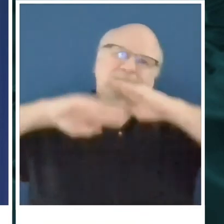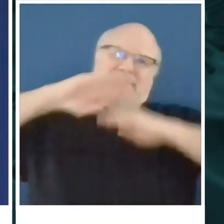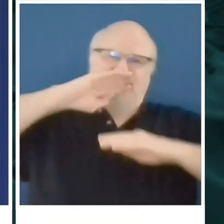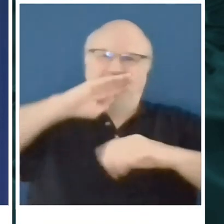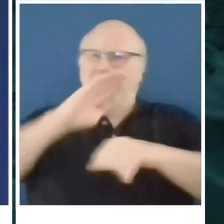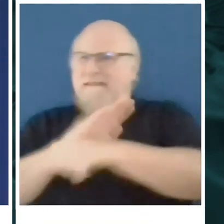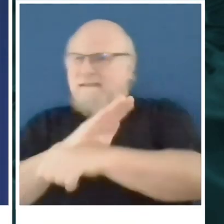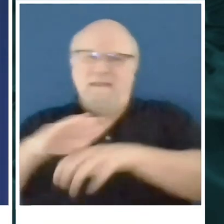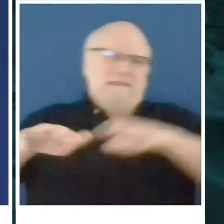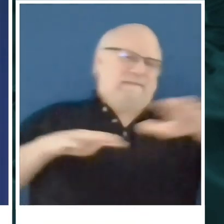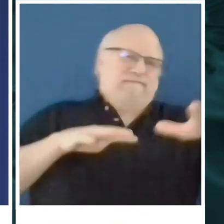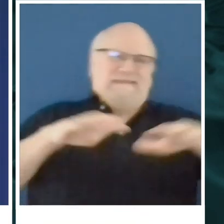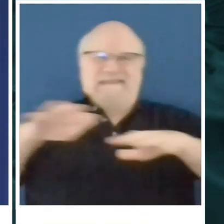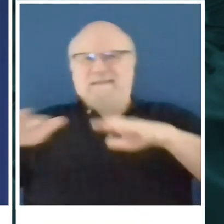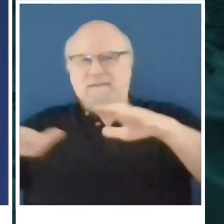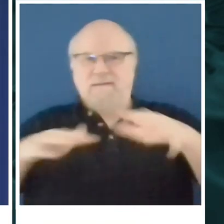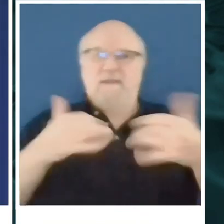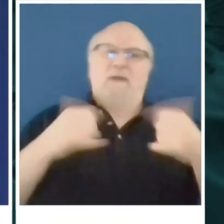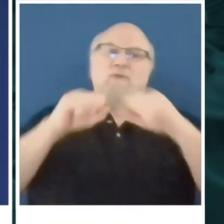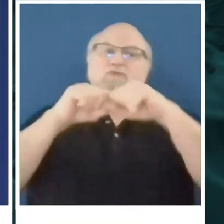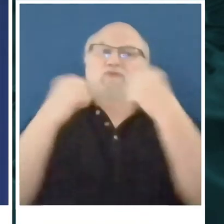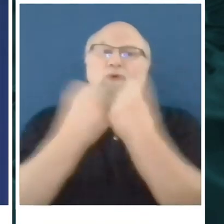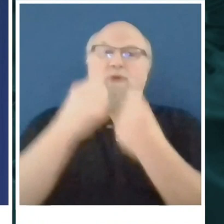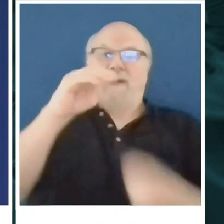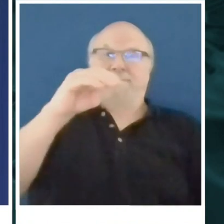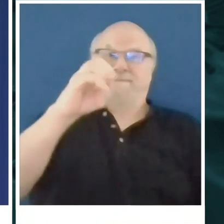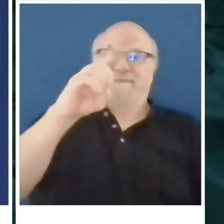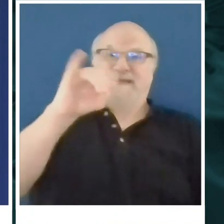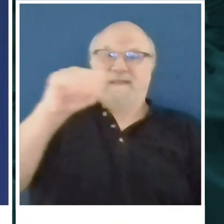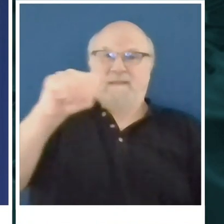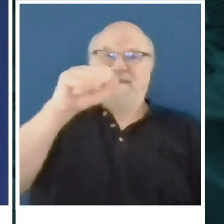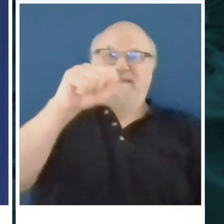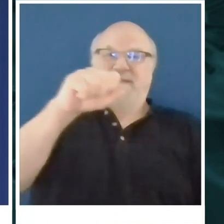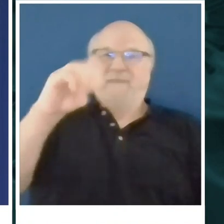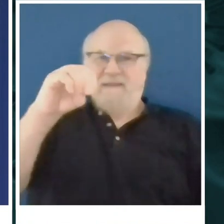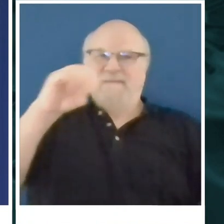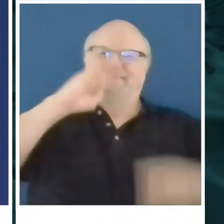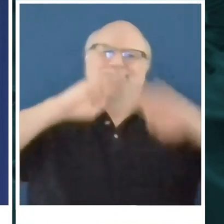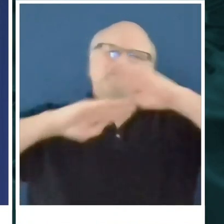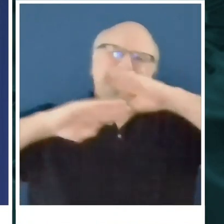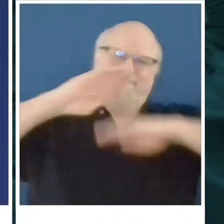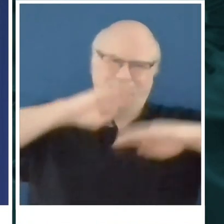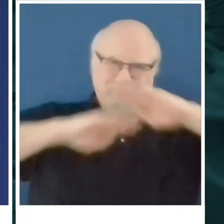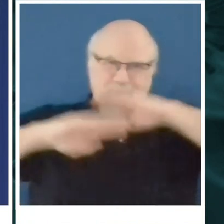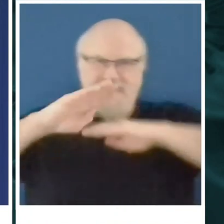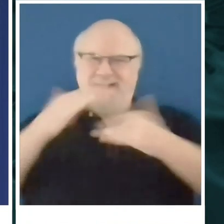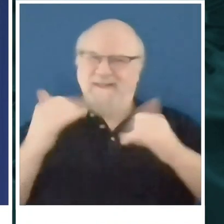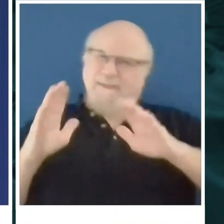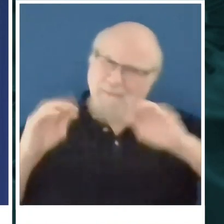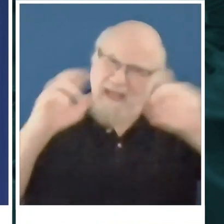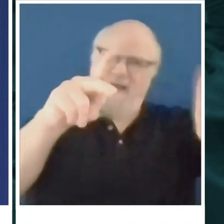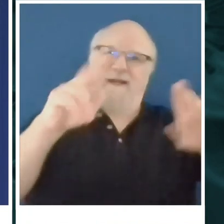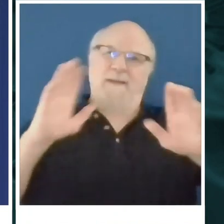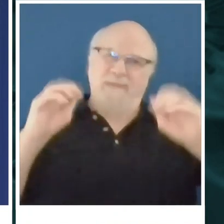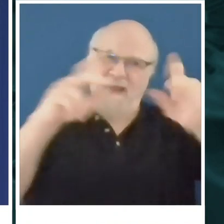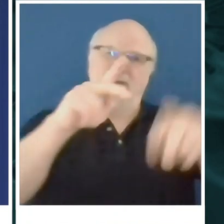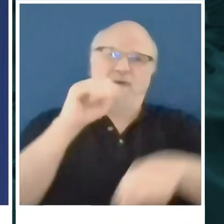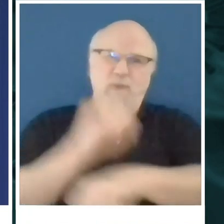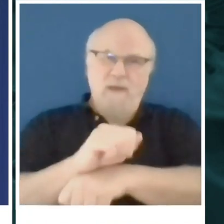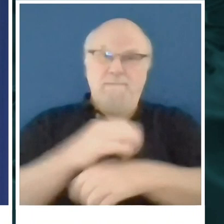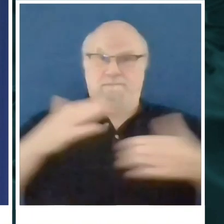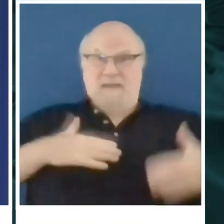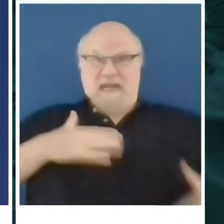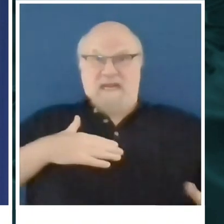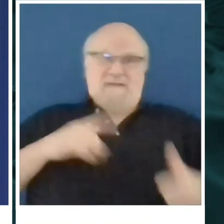social media, and more. I want to get our city back to work as much as anyone, but my top priority is the health and safety of the people of